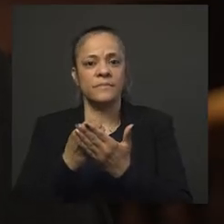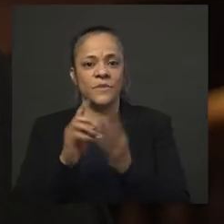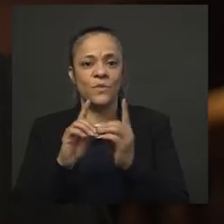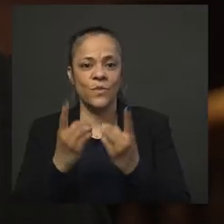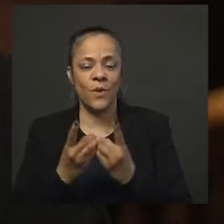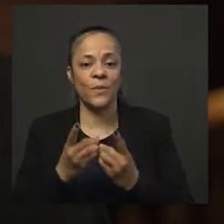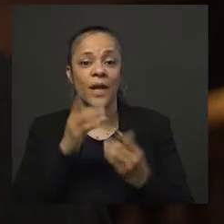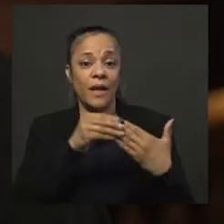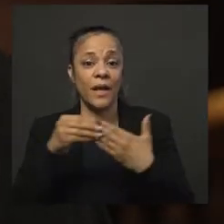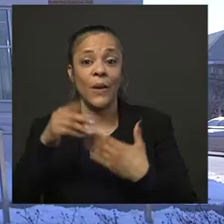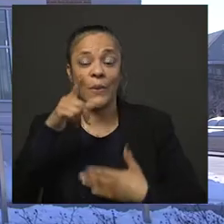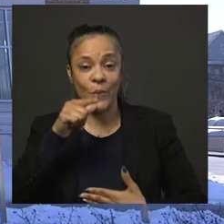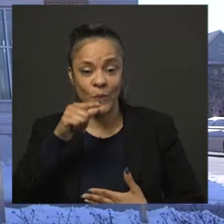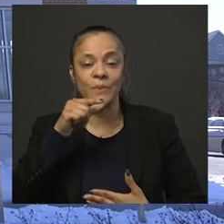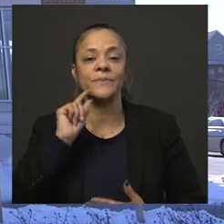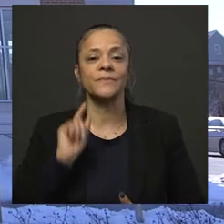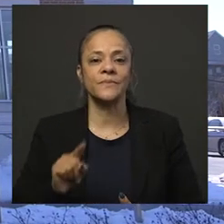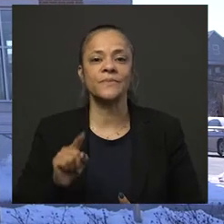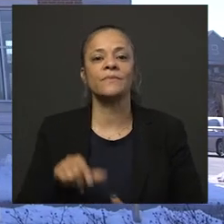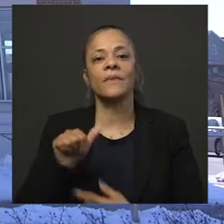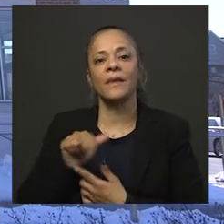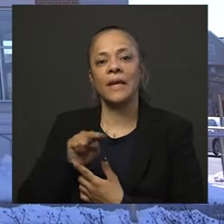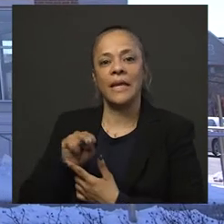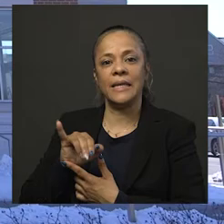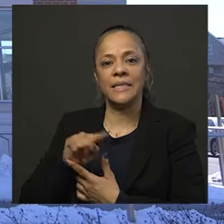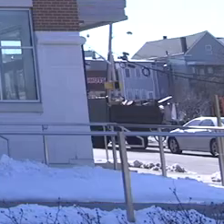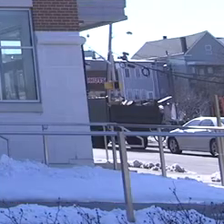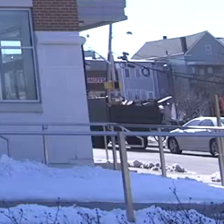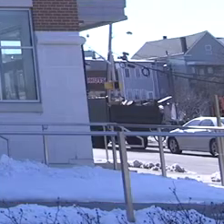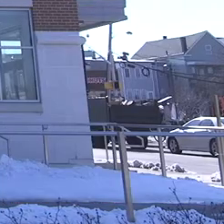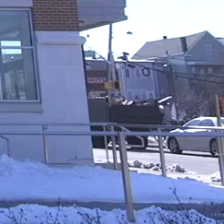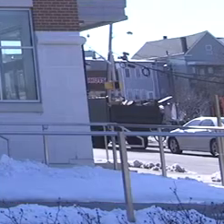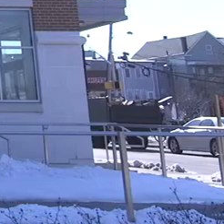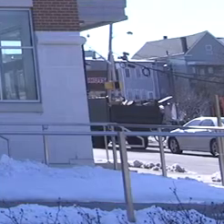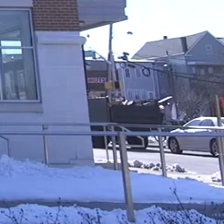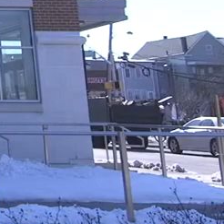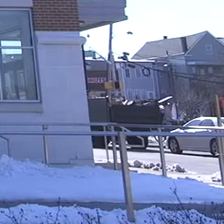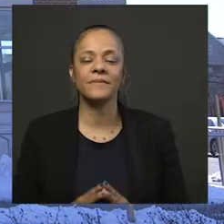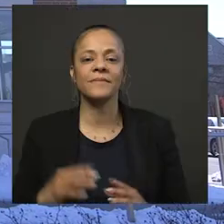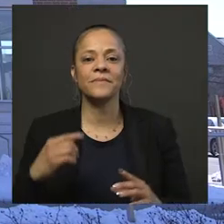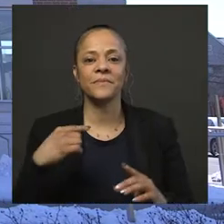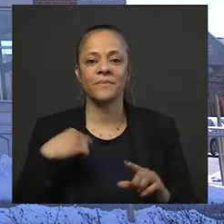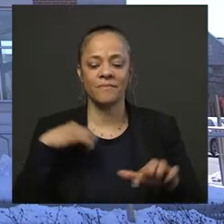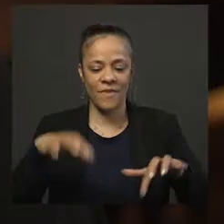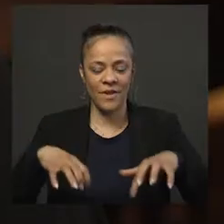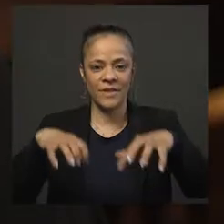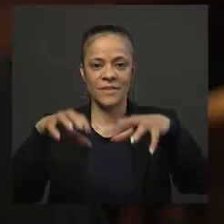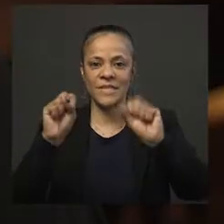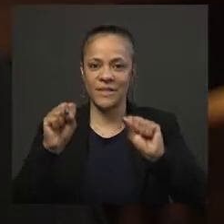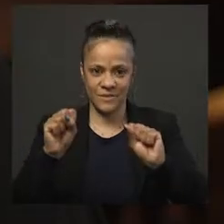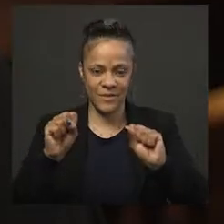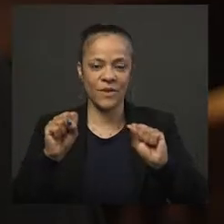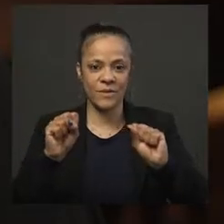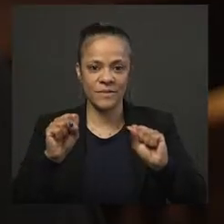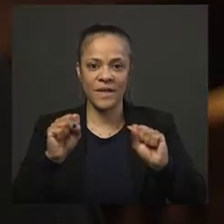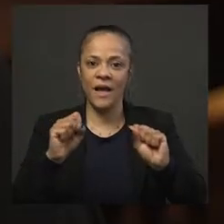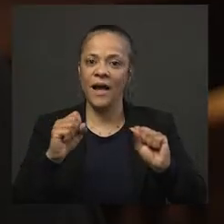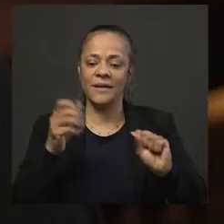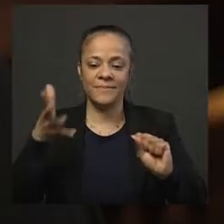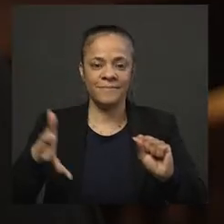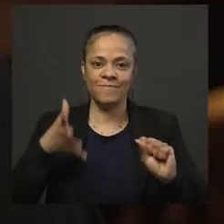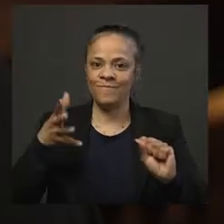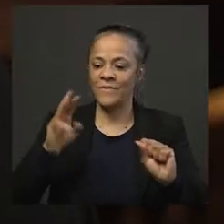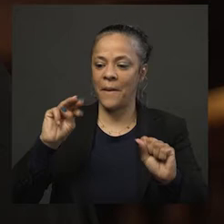I'm Anissia Cialoni, the Director of Housing, Economic Development and Commerce. We undertook the long